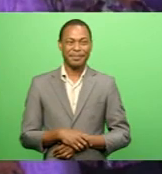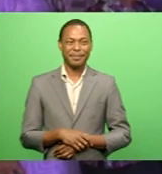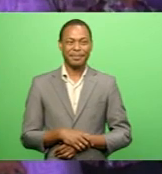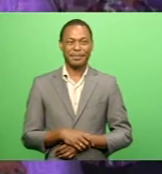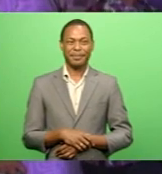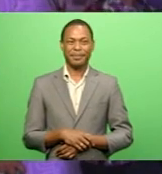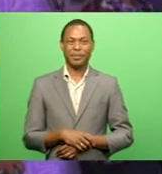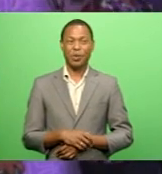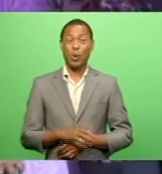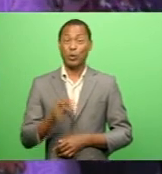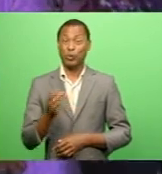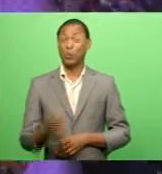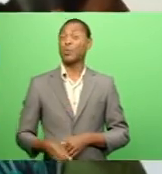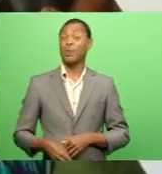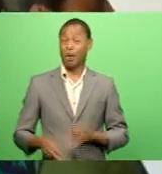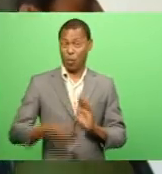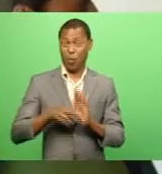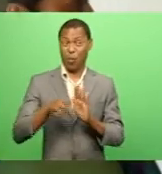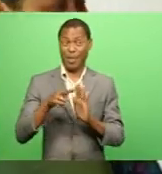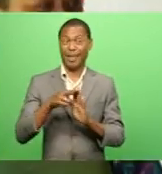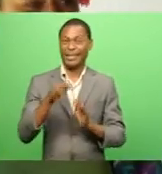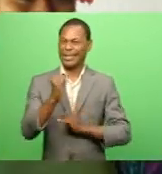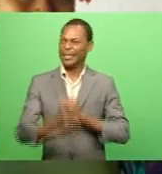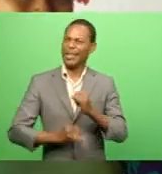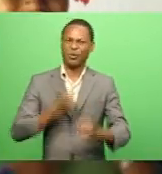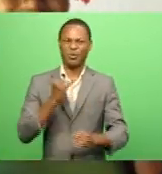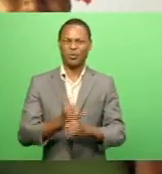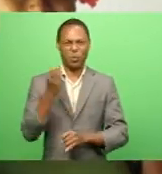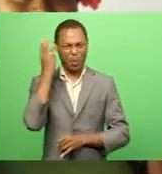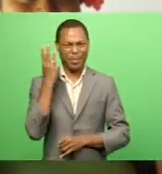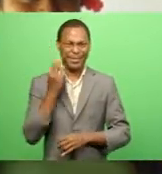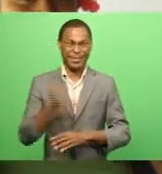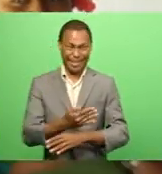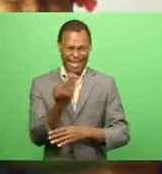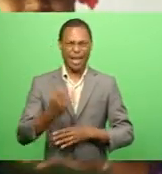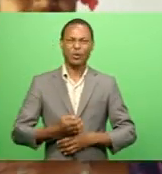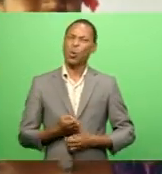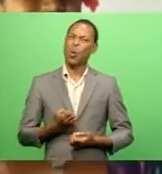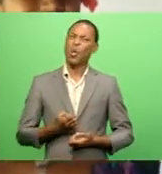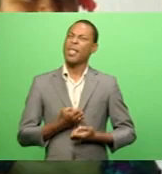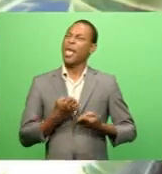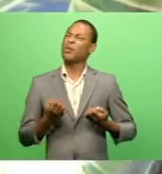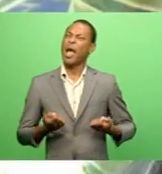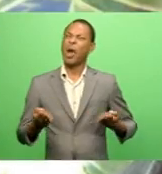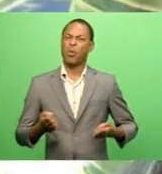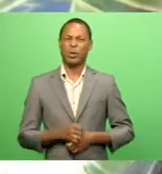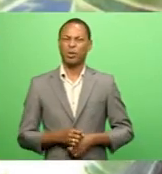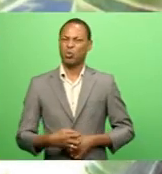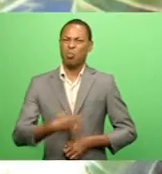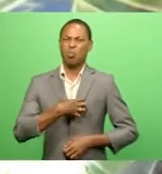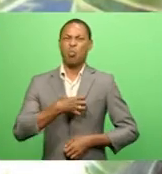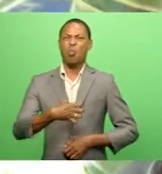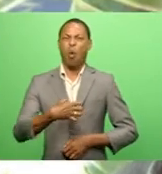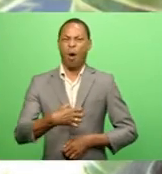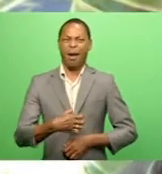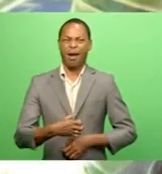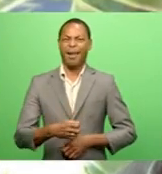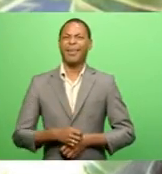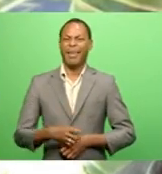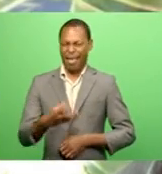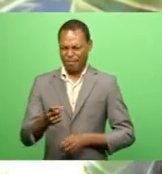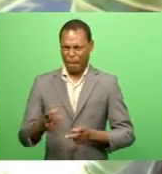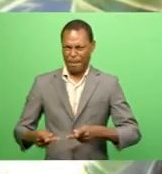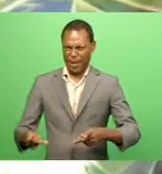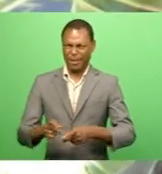International Women's Day celebrations Today the female staff are also encouraged to take on more managerial positions And not shy away